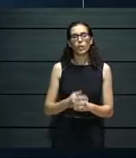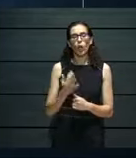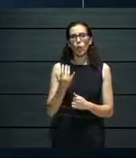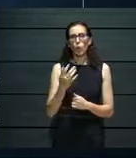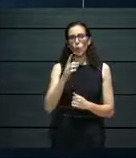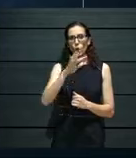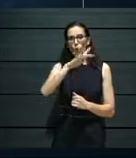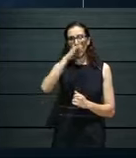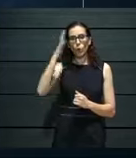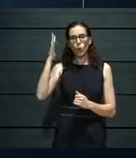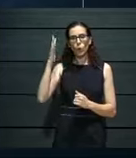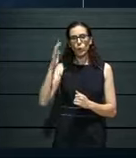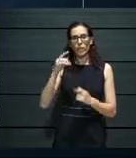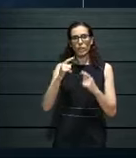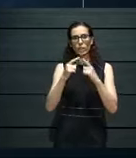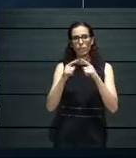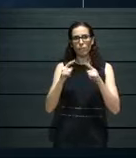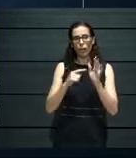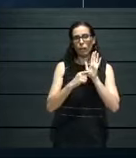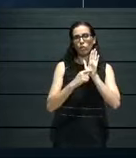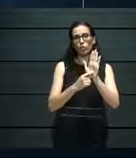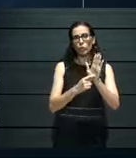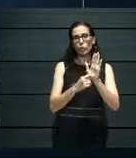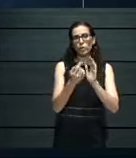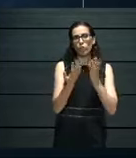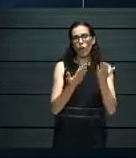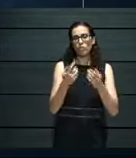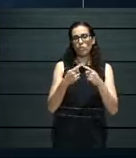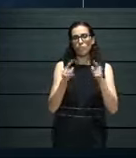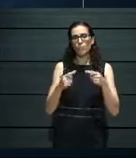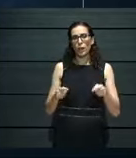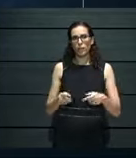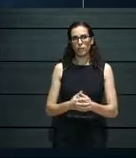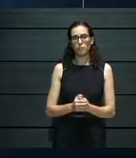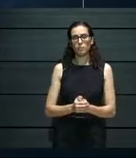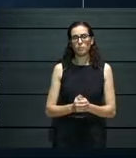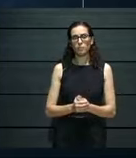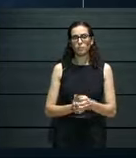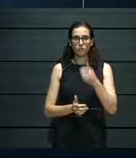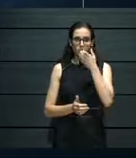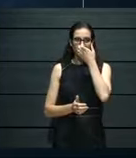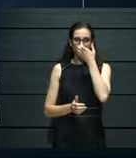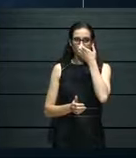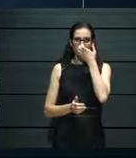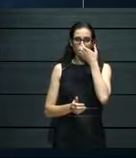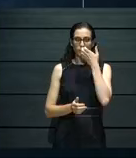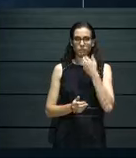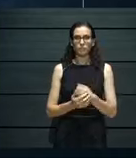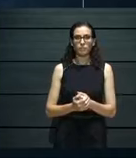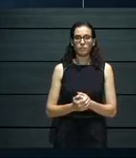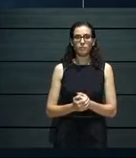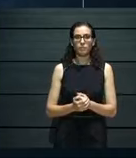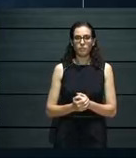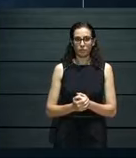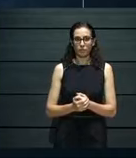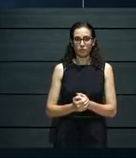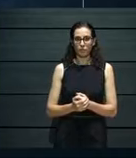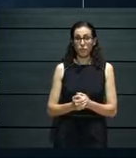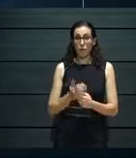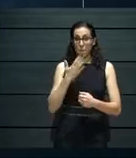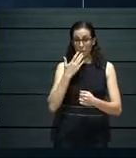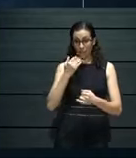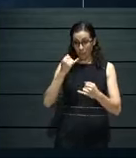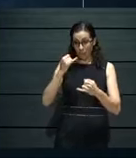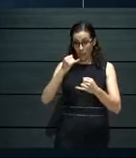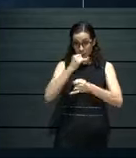is depicting one of these. And as you can see in weeks, in the festival week, in week seven,